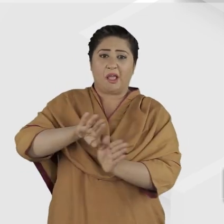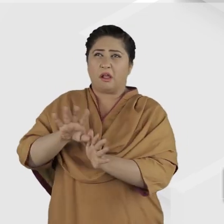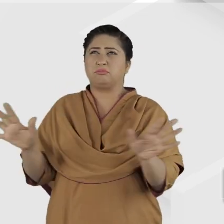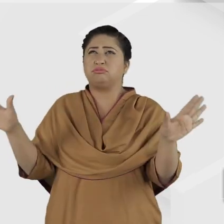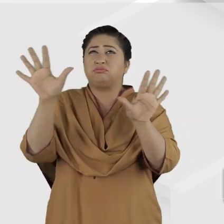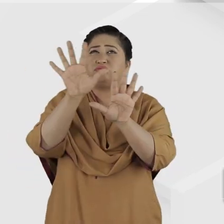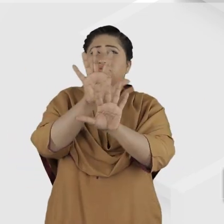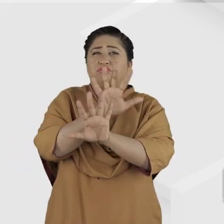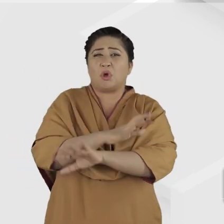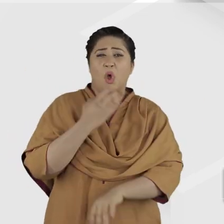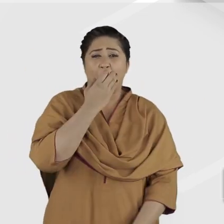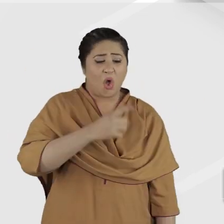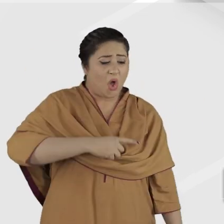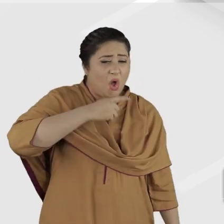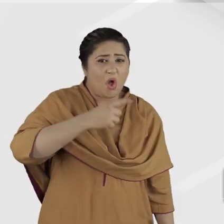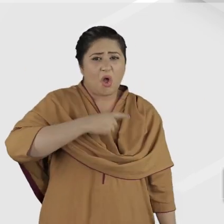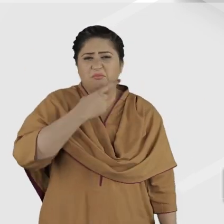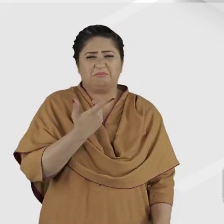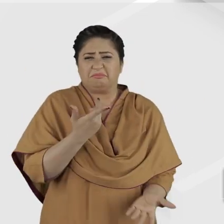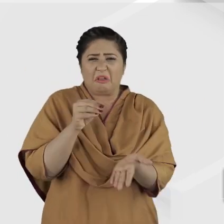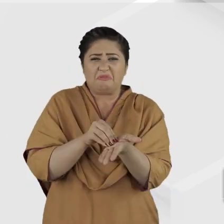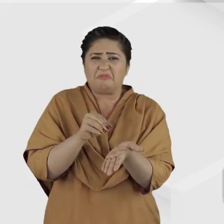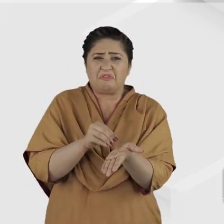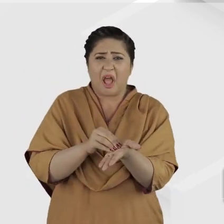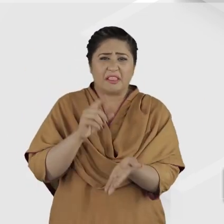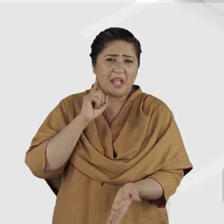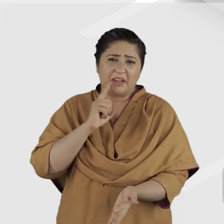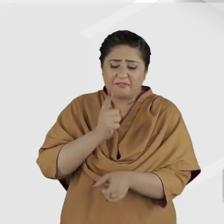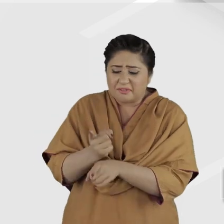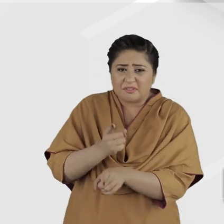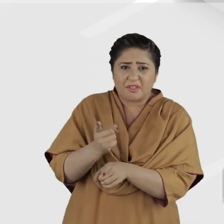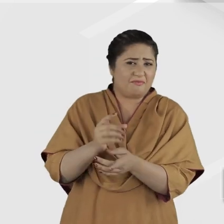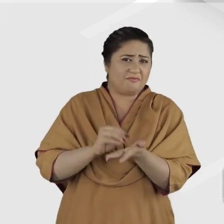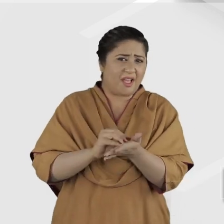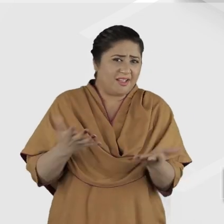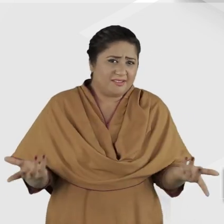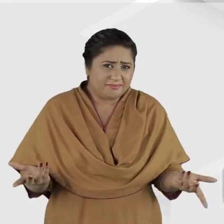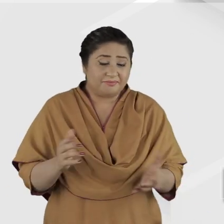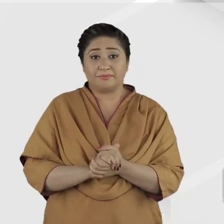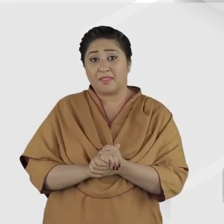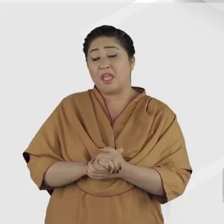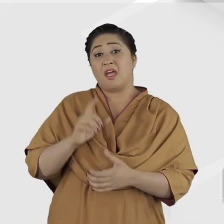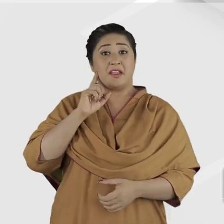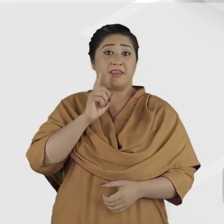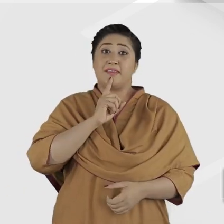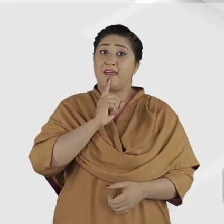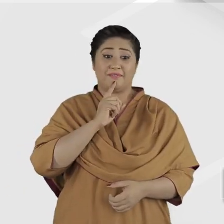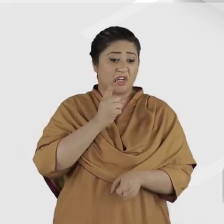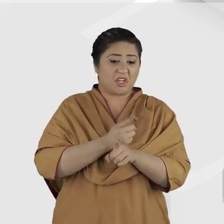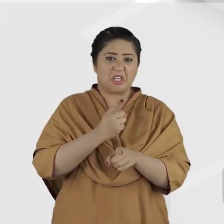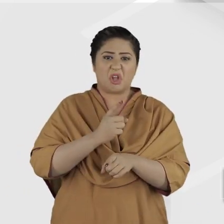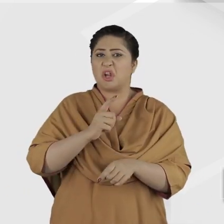era in deaf education, as the oral method was, and still is, not effective in teaching profoundly deaf children.